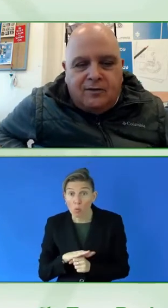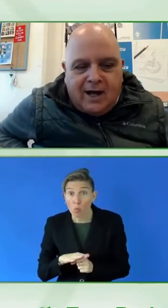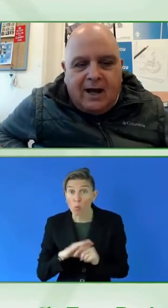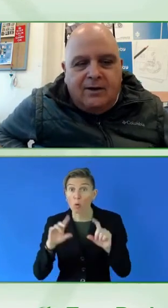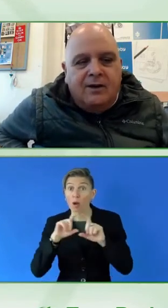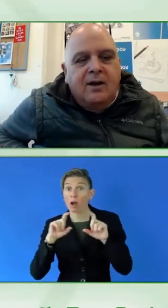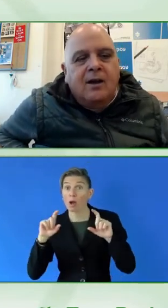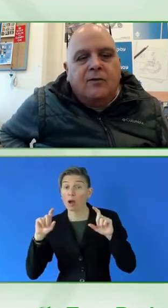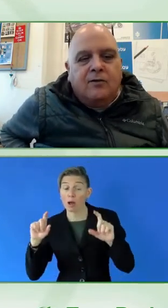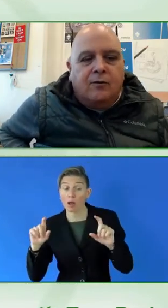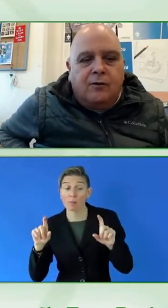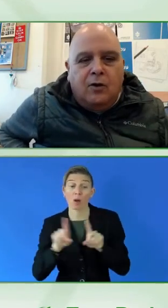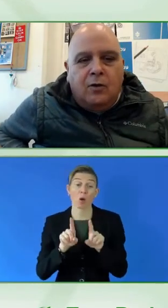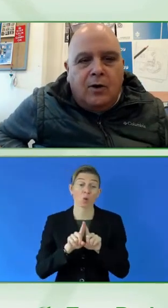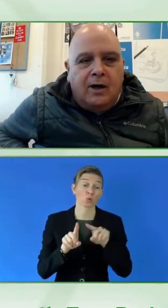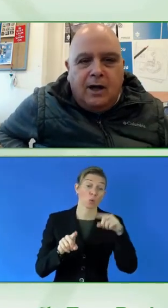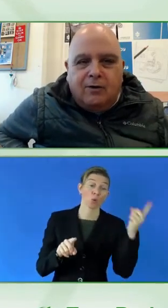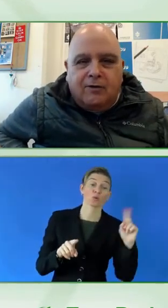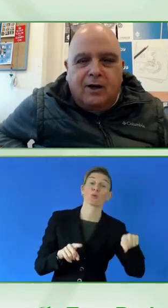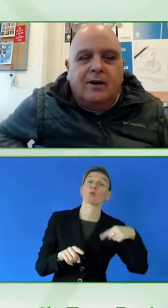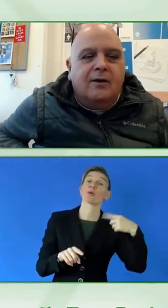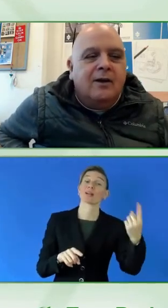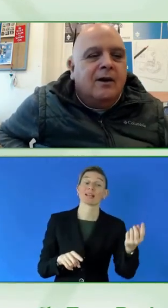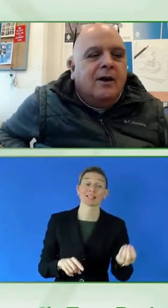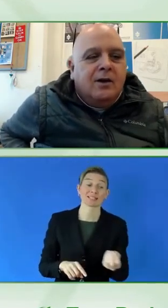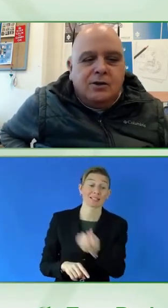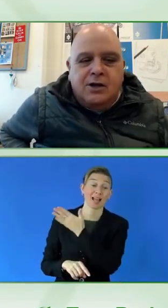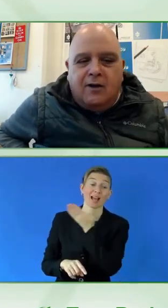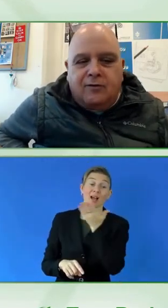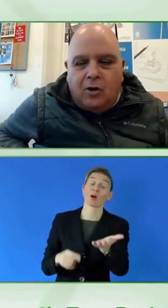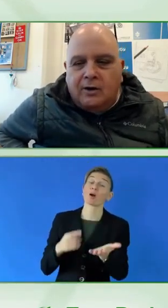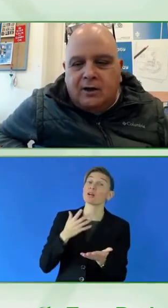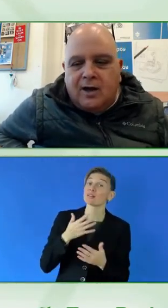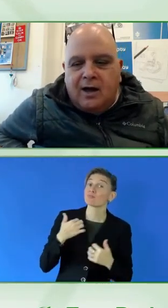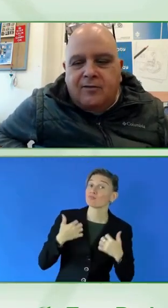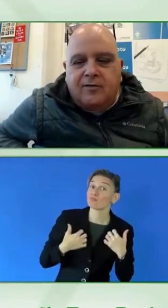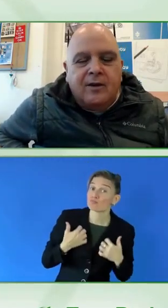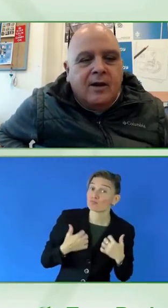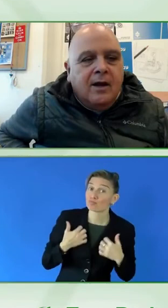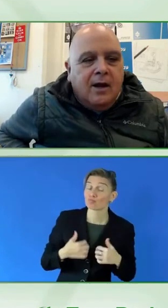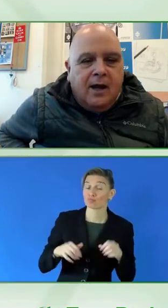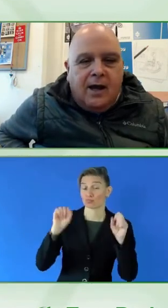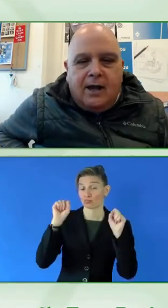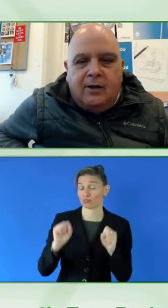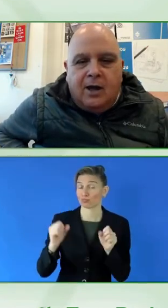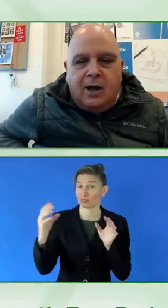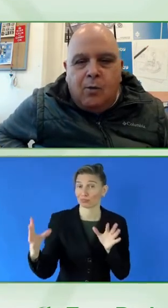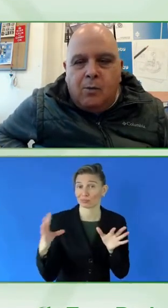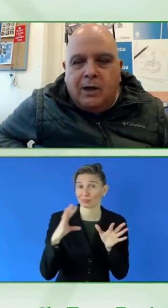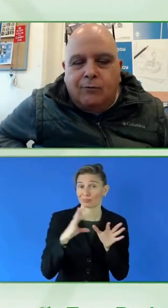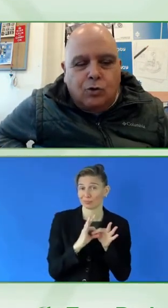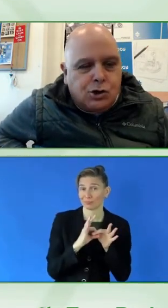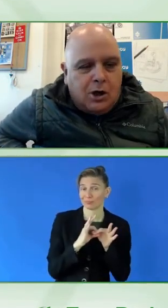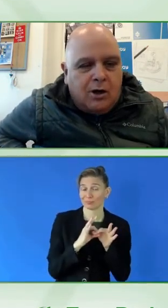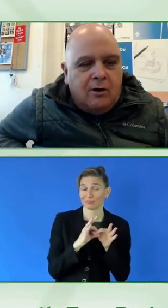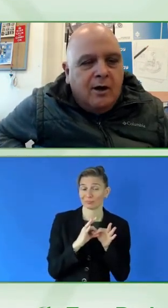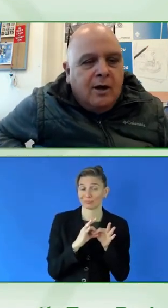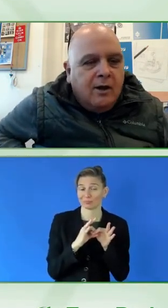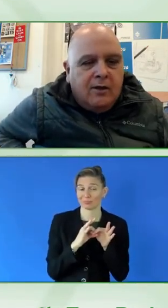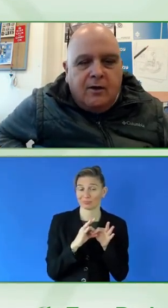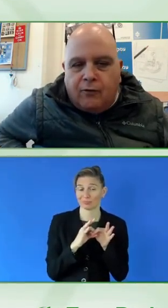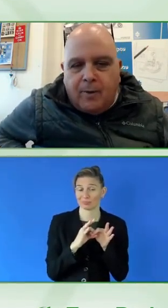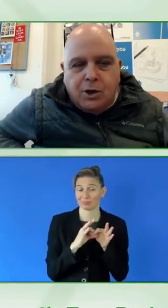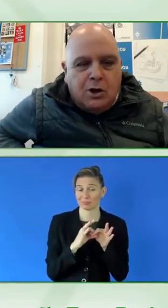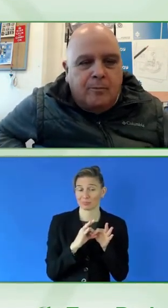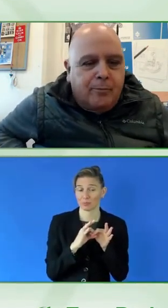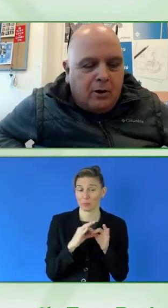next slide. So if you're interested, just contact us and, uh, we would love to share